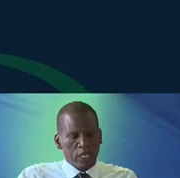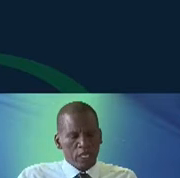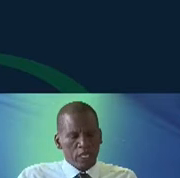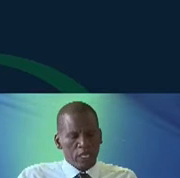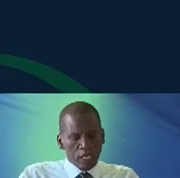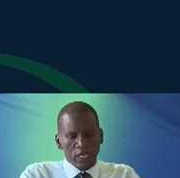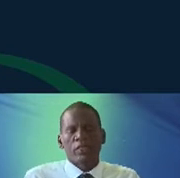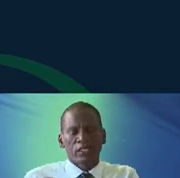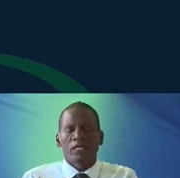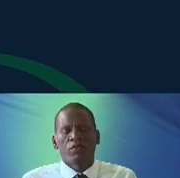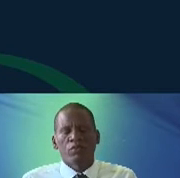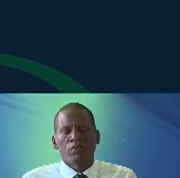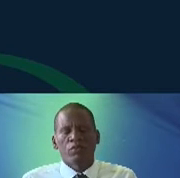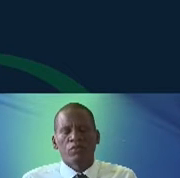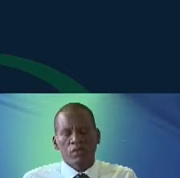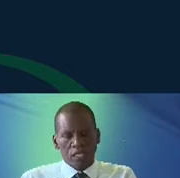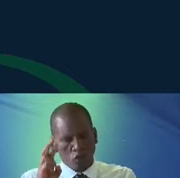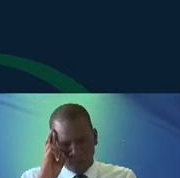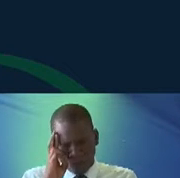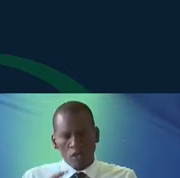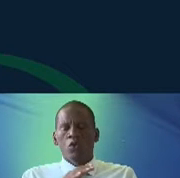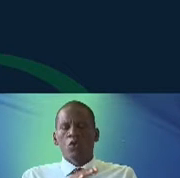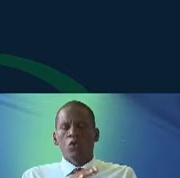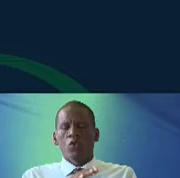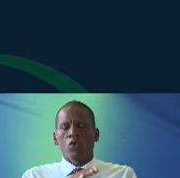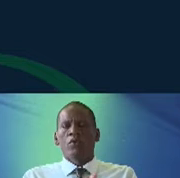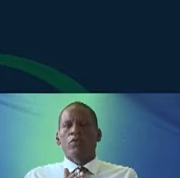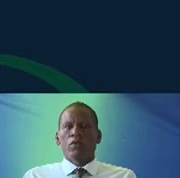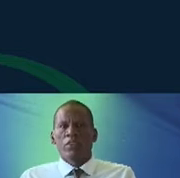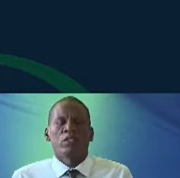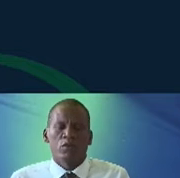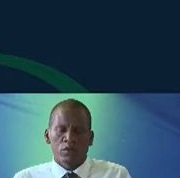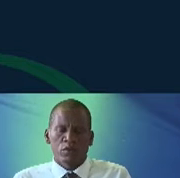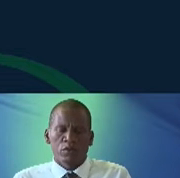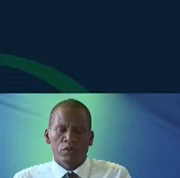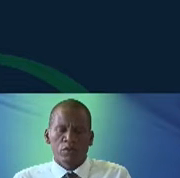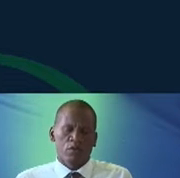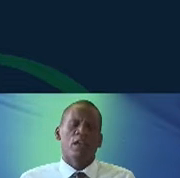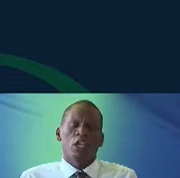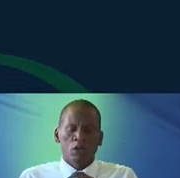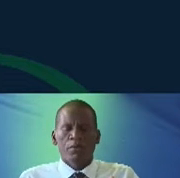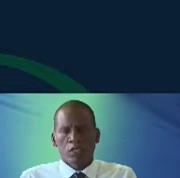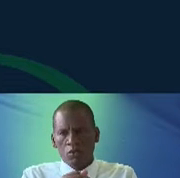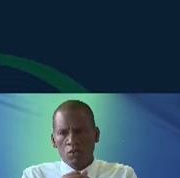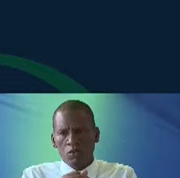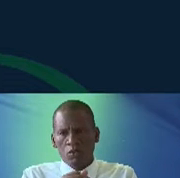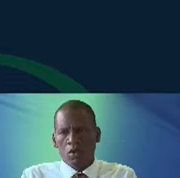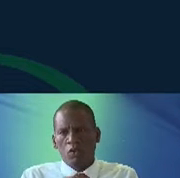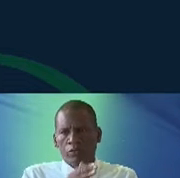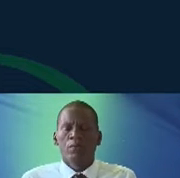interact with this culture and with this cultural memory without the glass. And I wanted to just highlight the work of